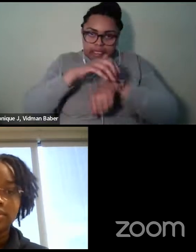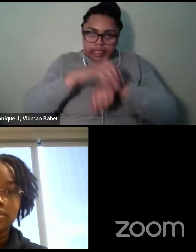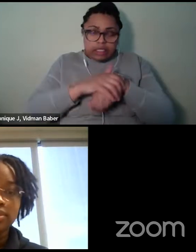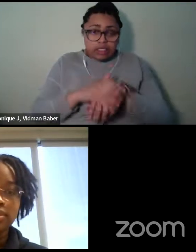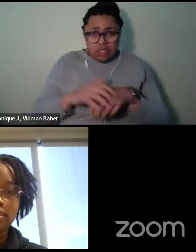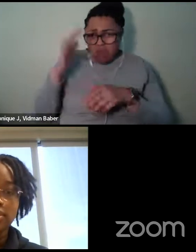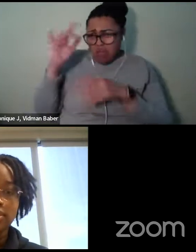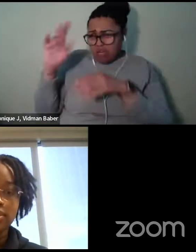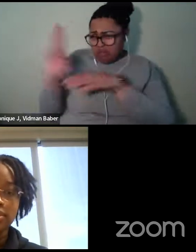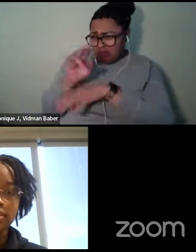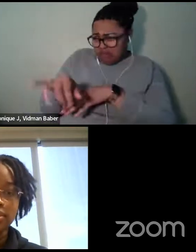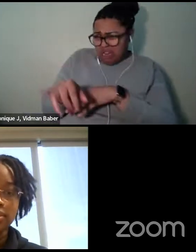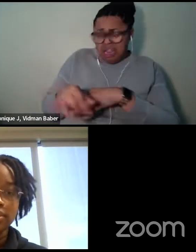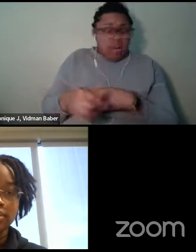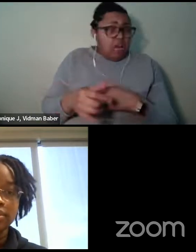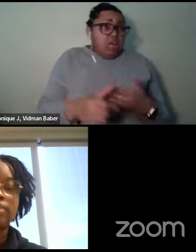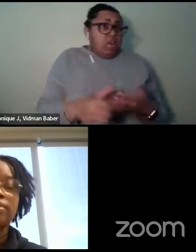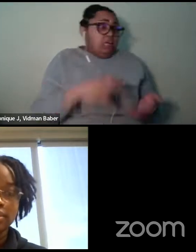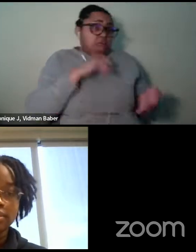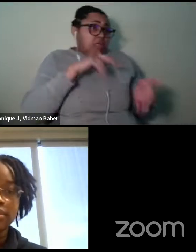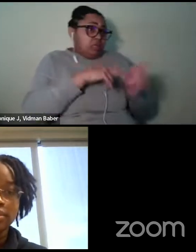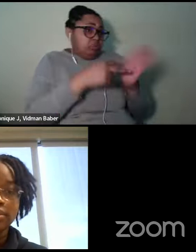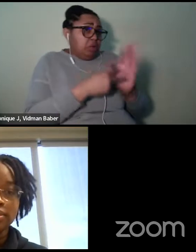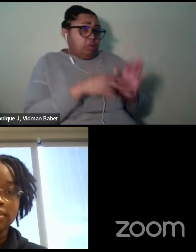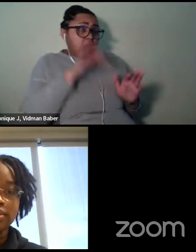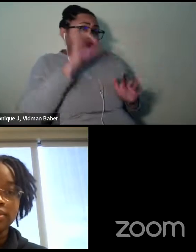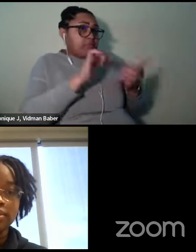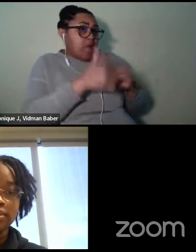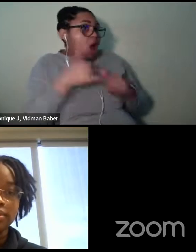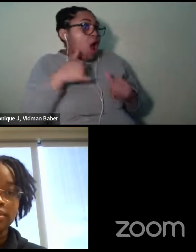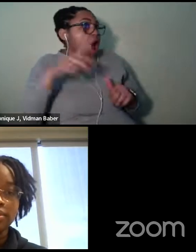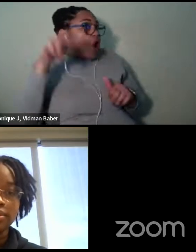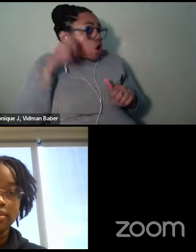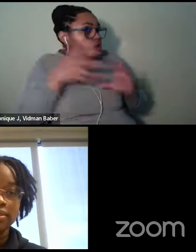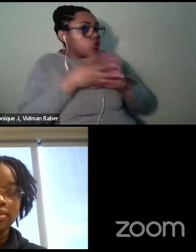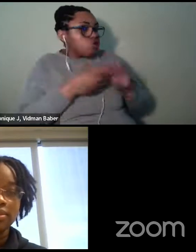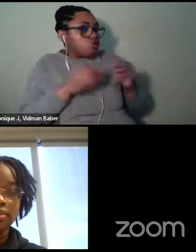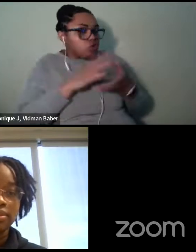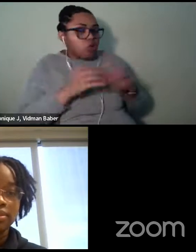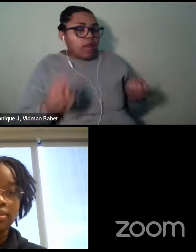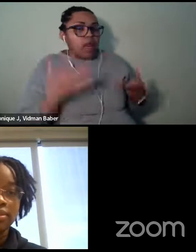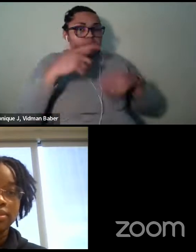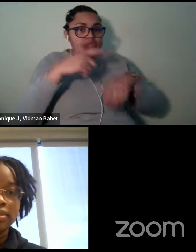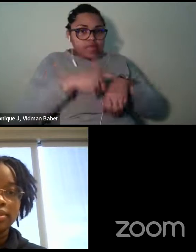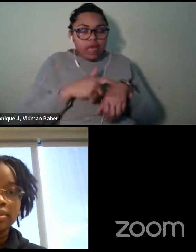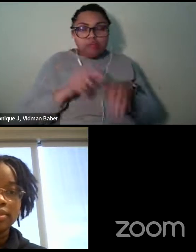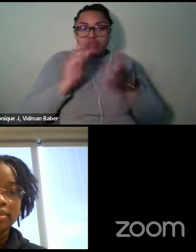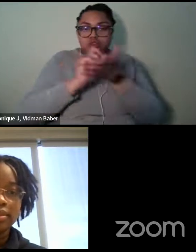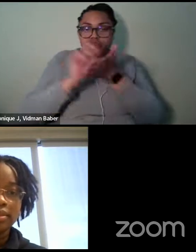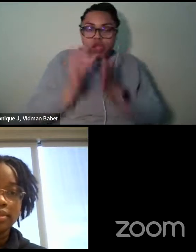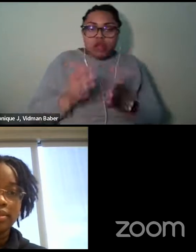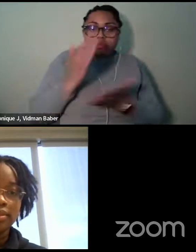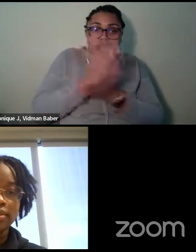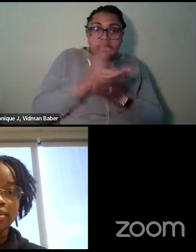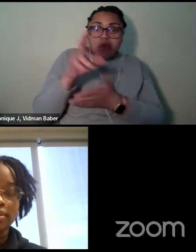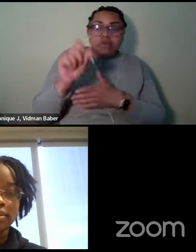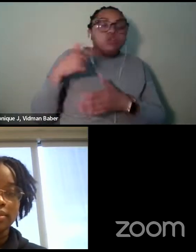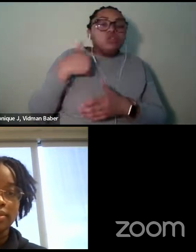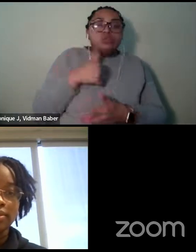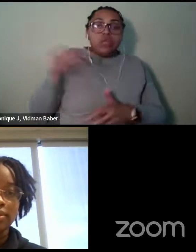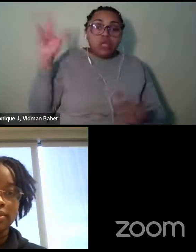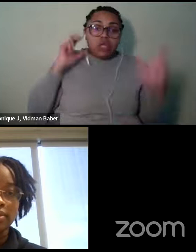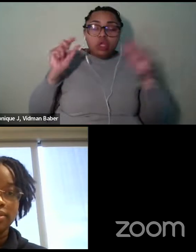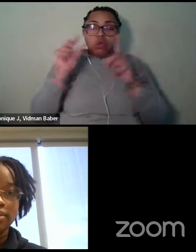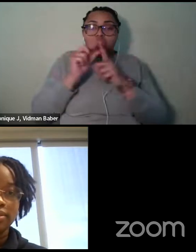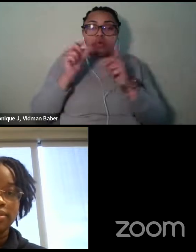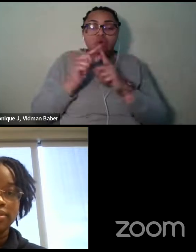that's how I heard the story. A lot of times as, as writers, some of us, we hear the words and then we